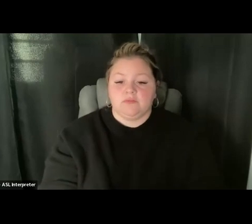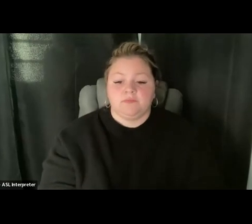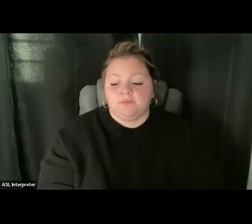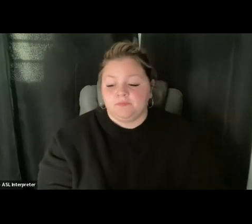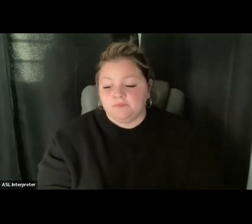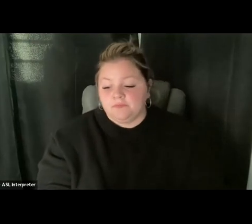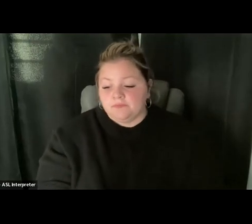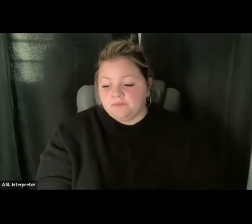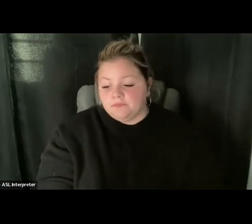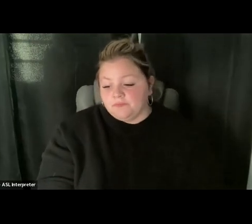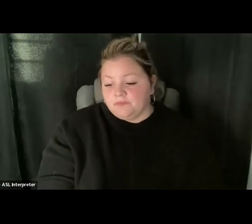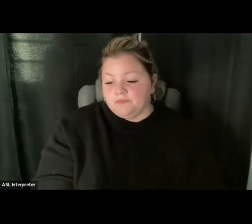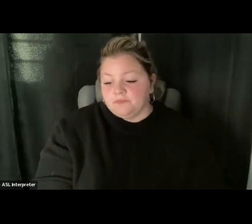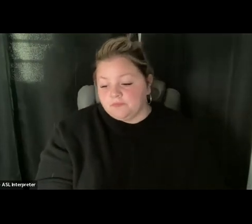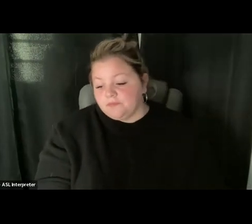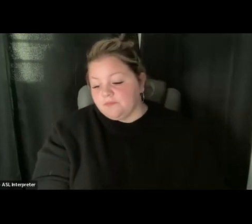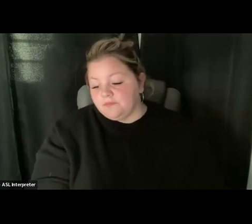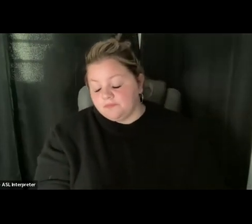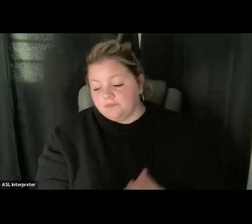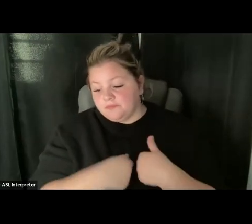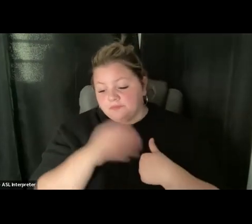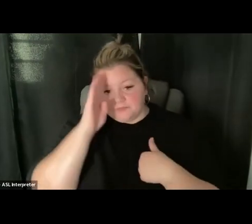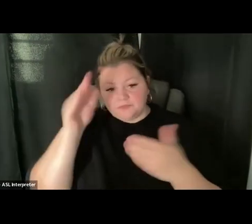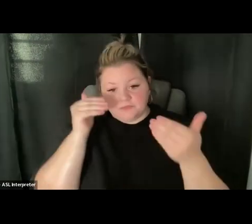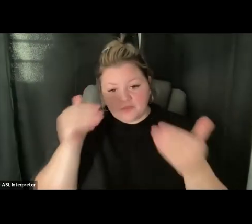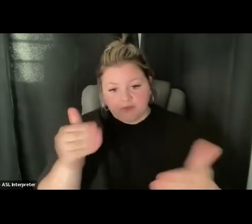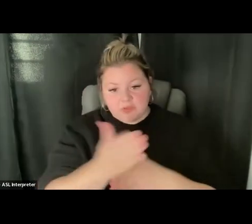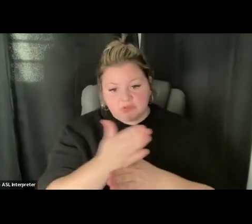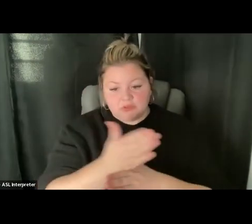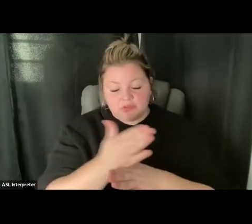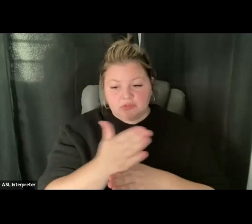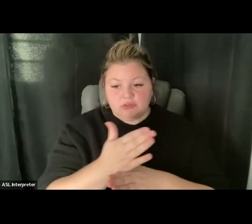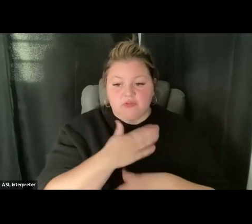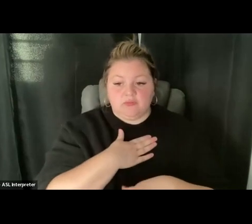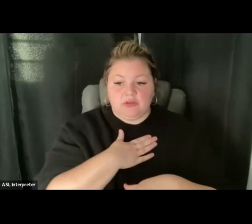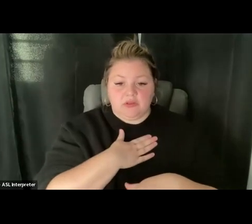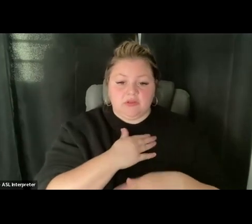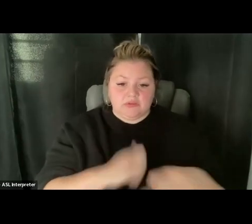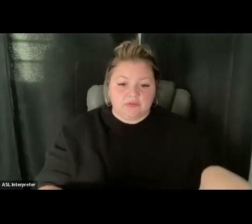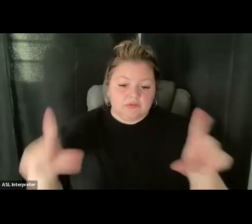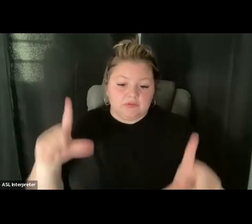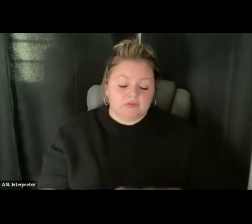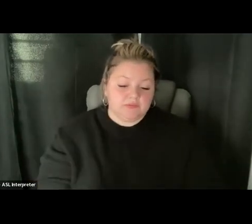So I'm going to go ahead and share my screen if that's all right with people.